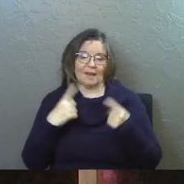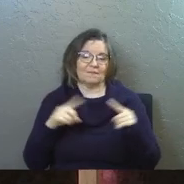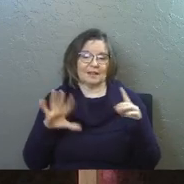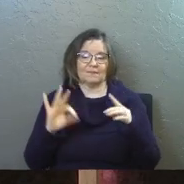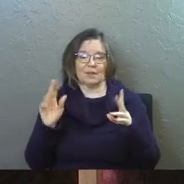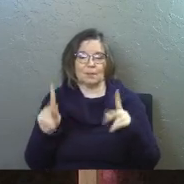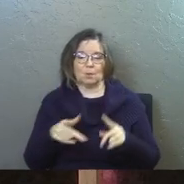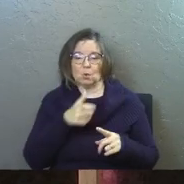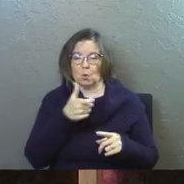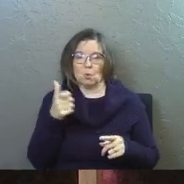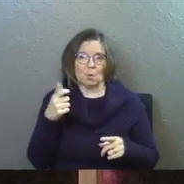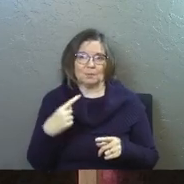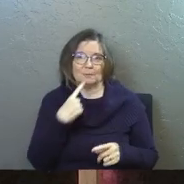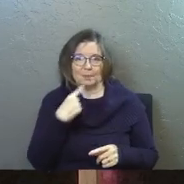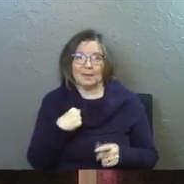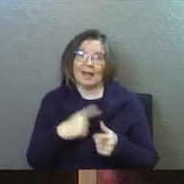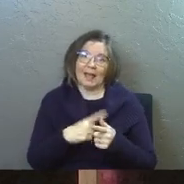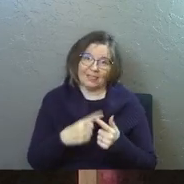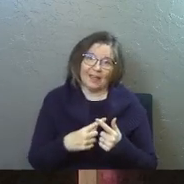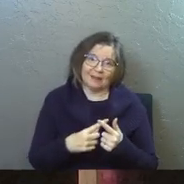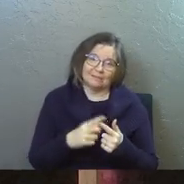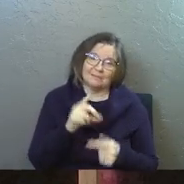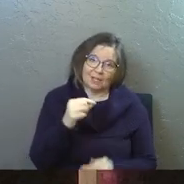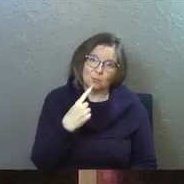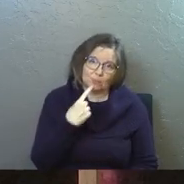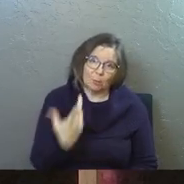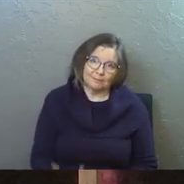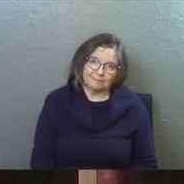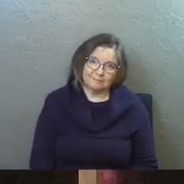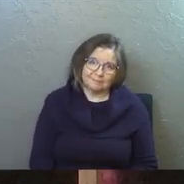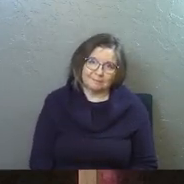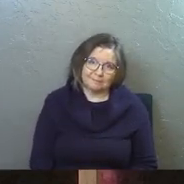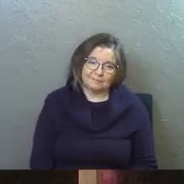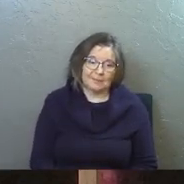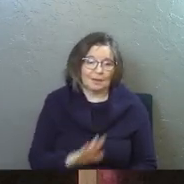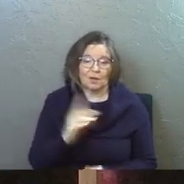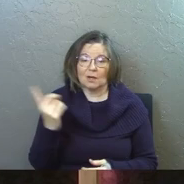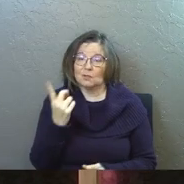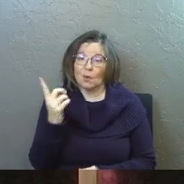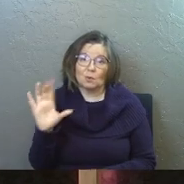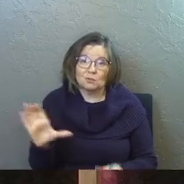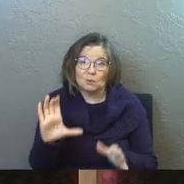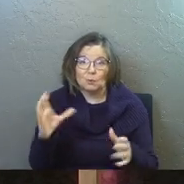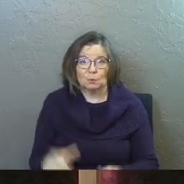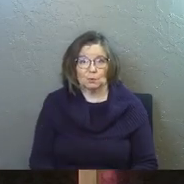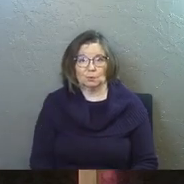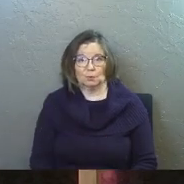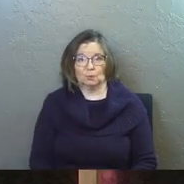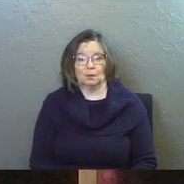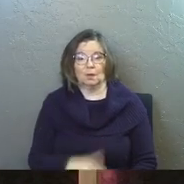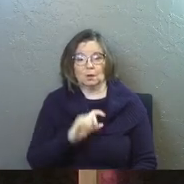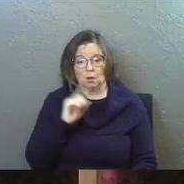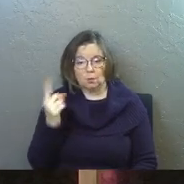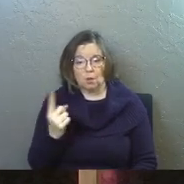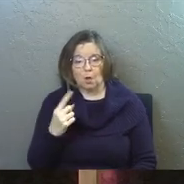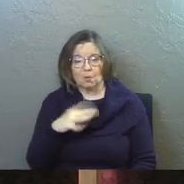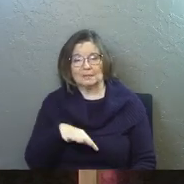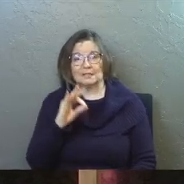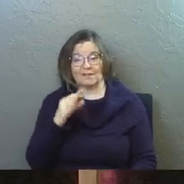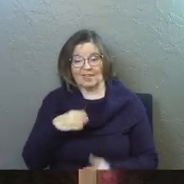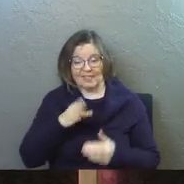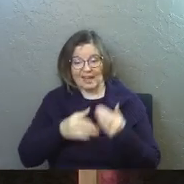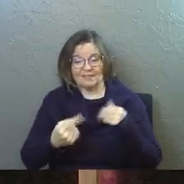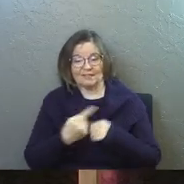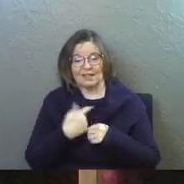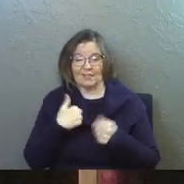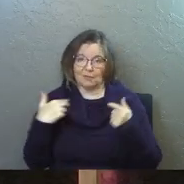finally found the person who won't disappoint me. And then they do because they always do because we always discover at